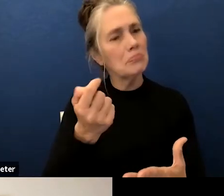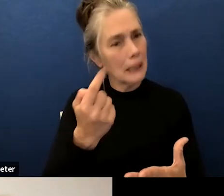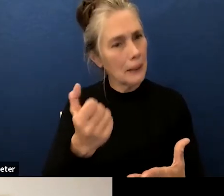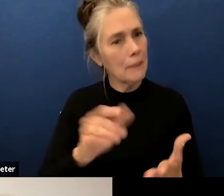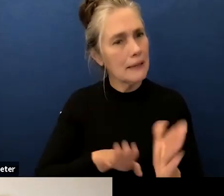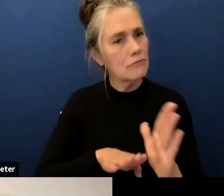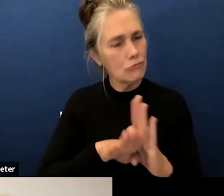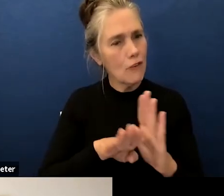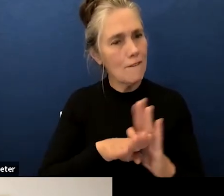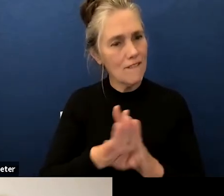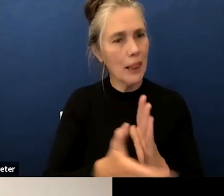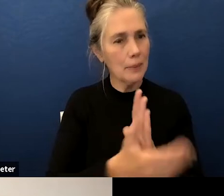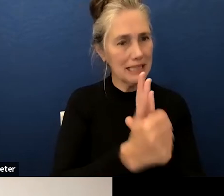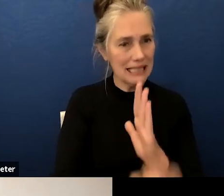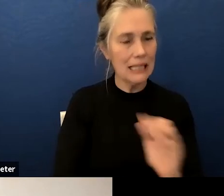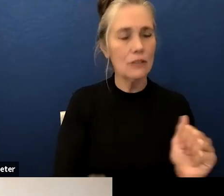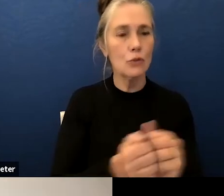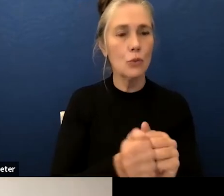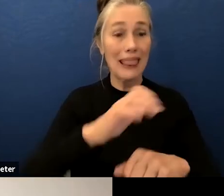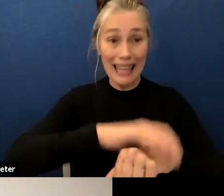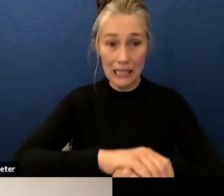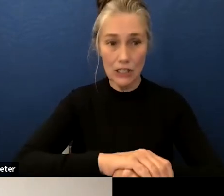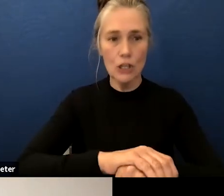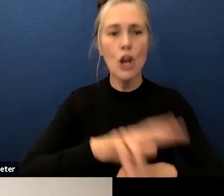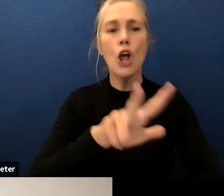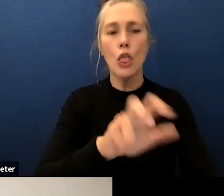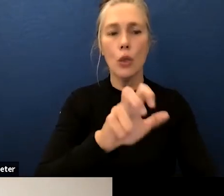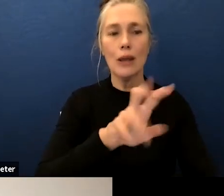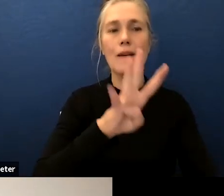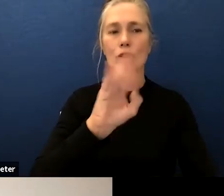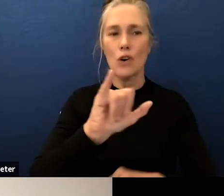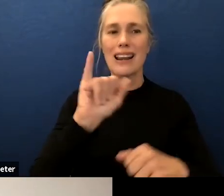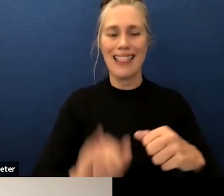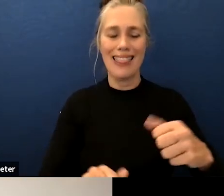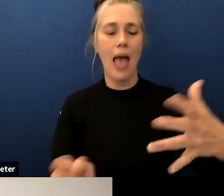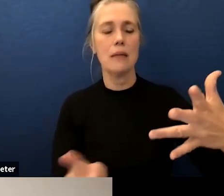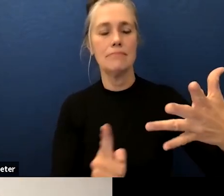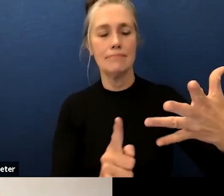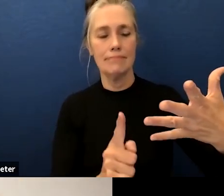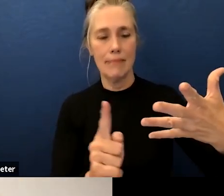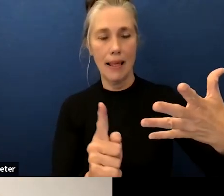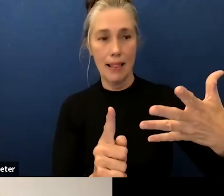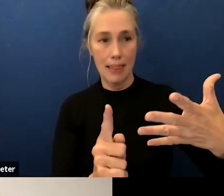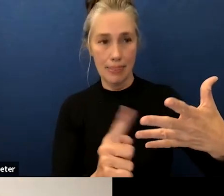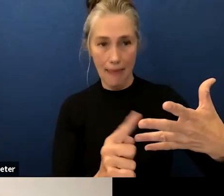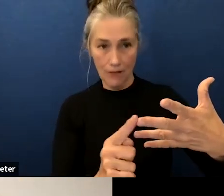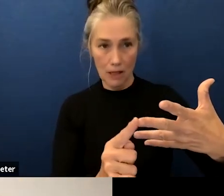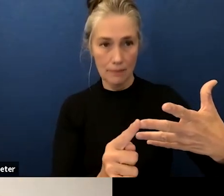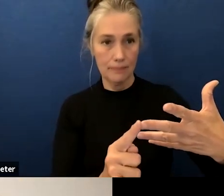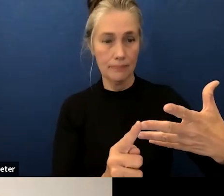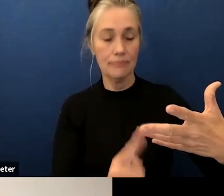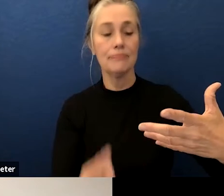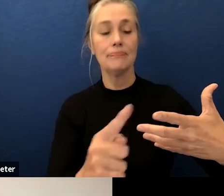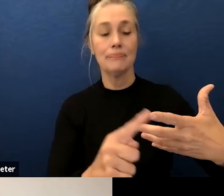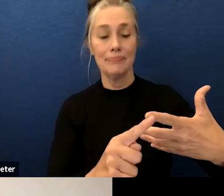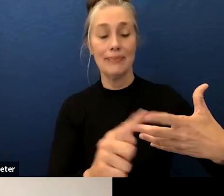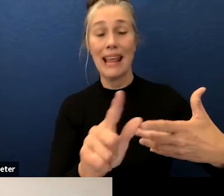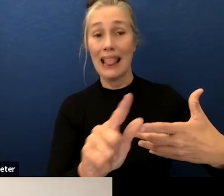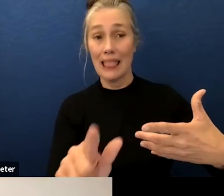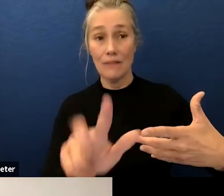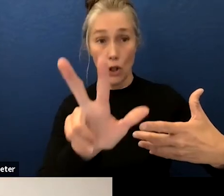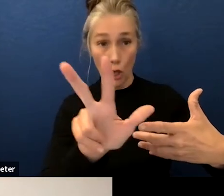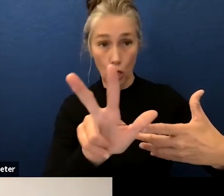and 340 of our students are at that level level also have at level 3